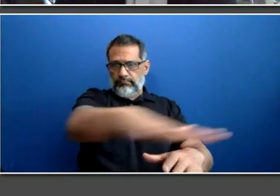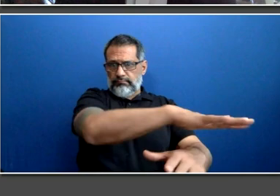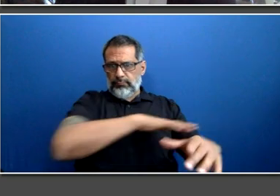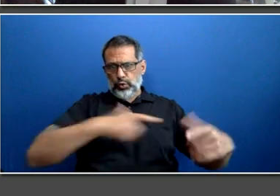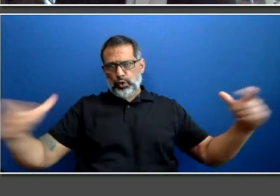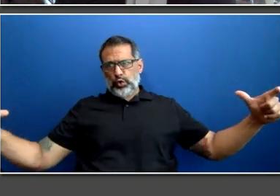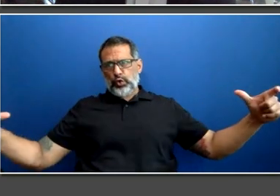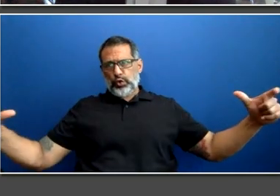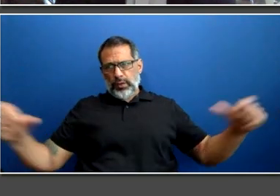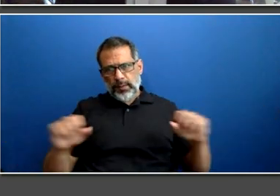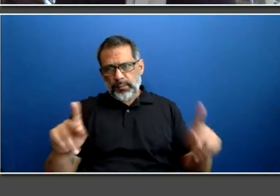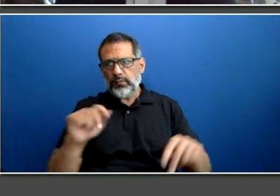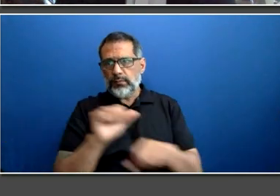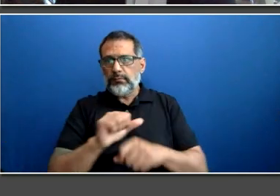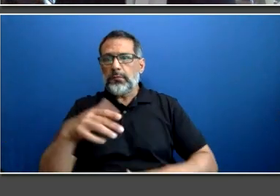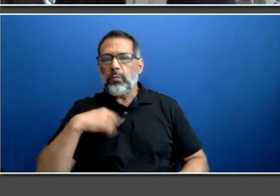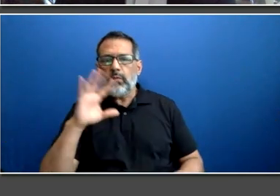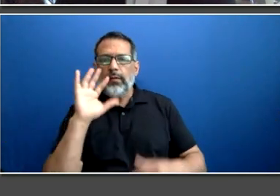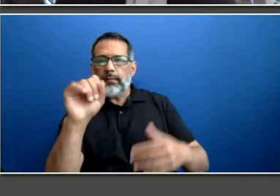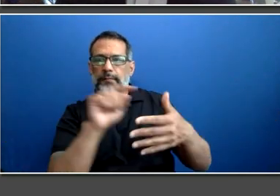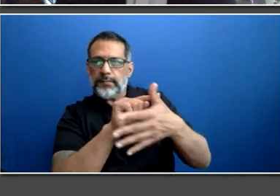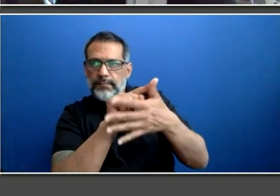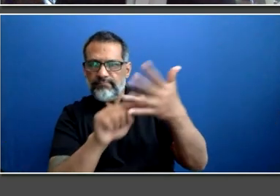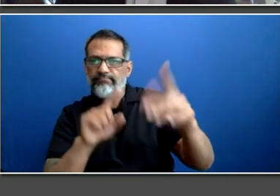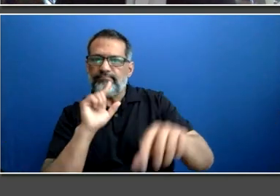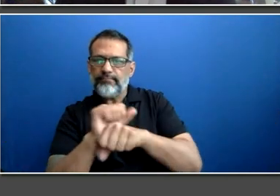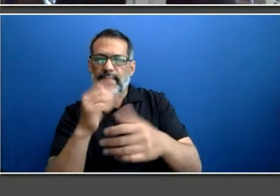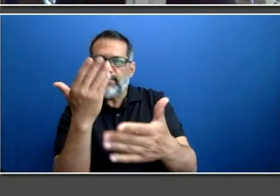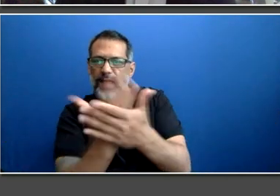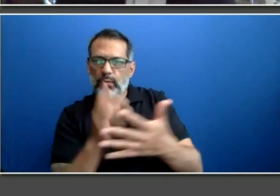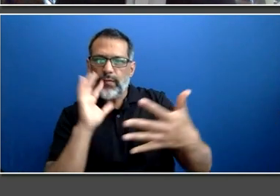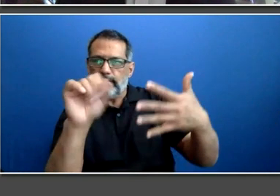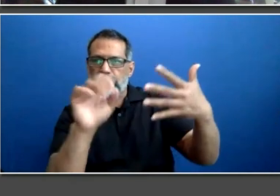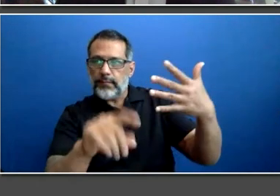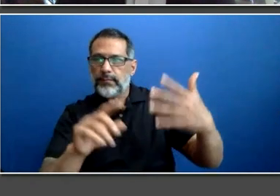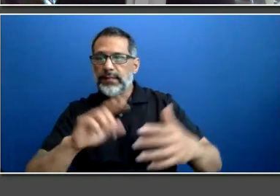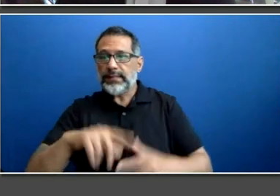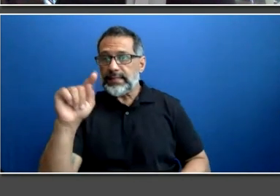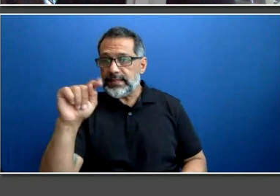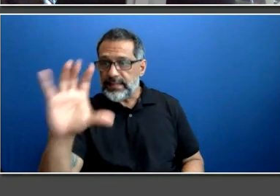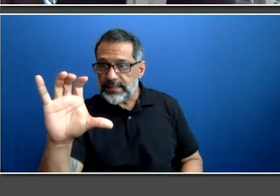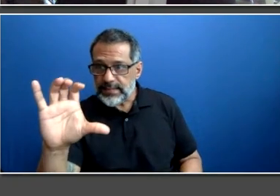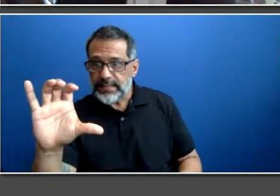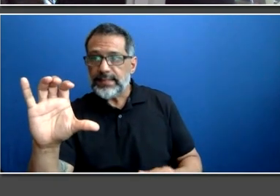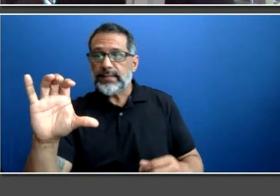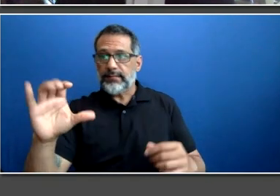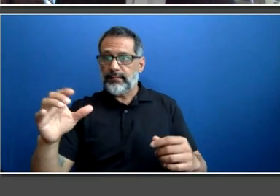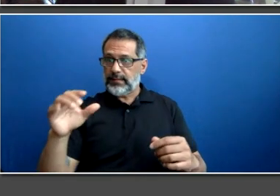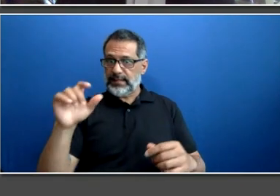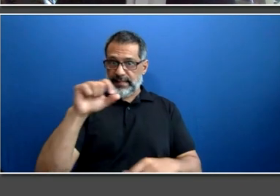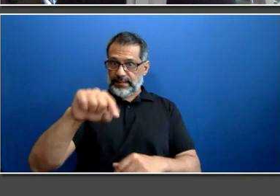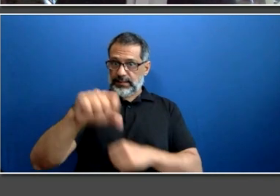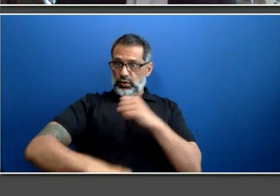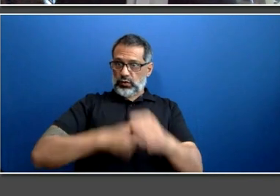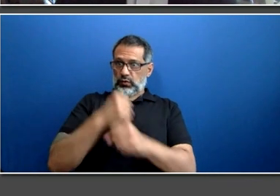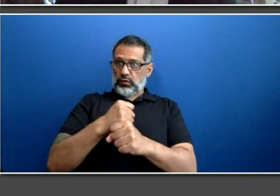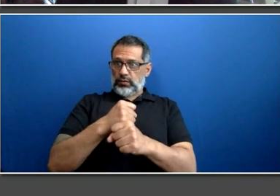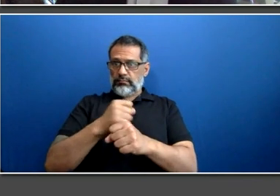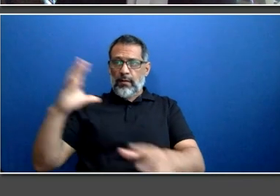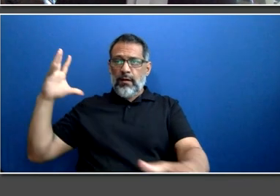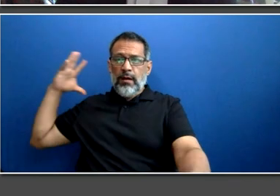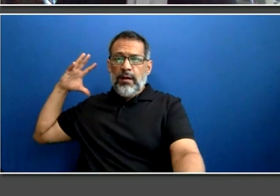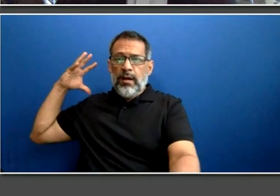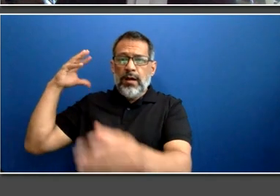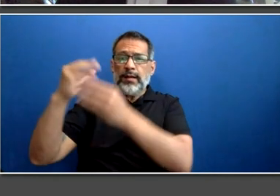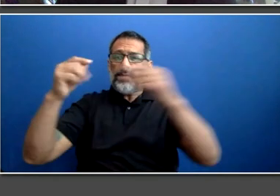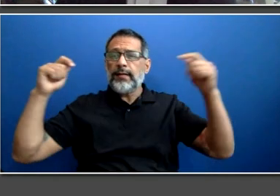this year, the Toronto Transit Commission will mark its 100th anniversary in this City. It's an amazing feat. We're